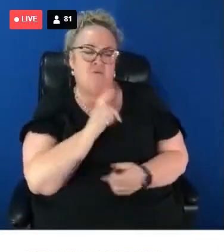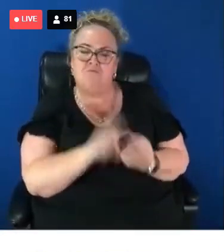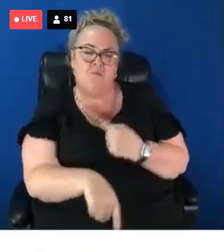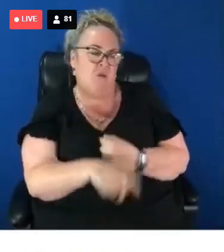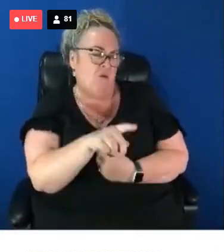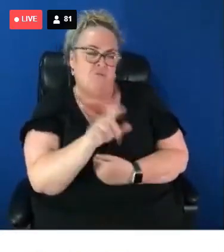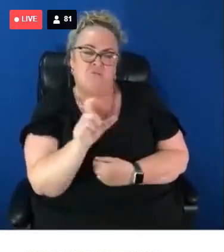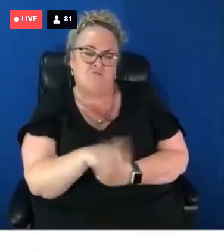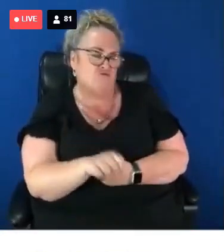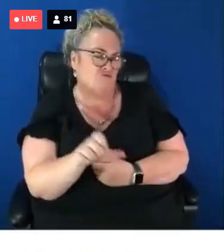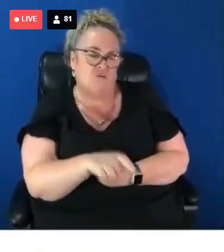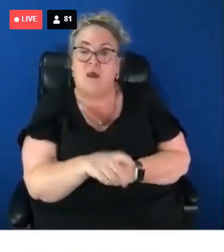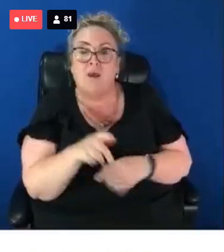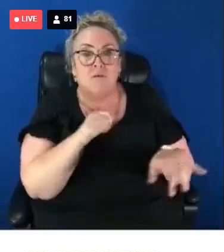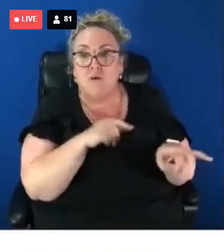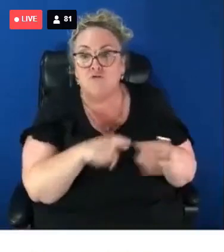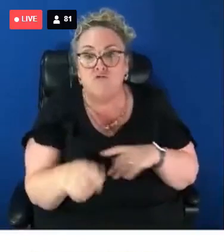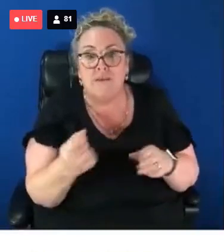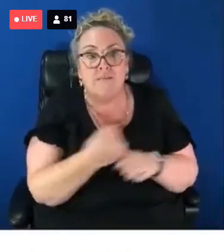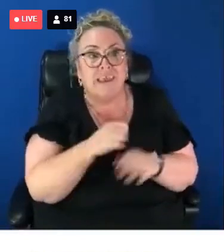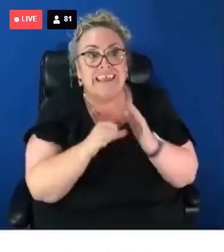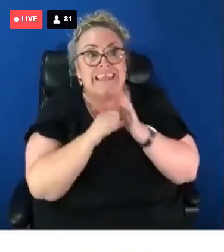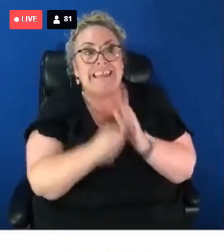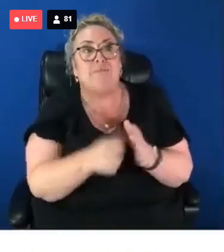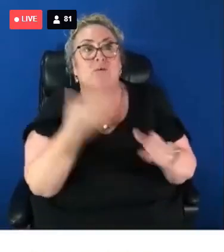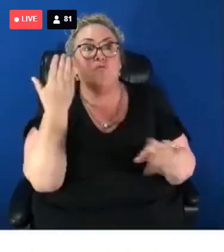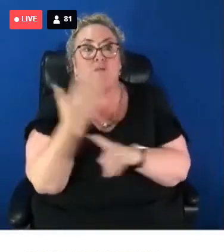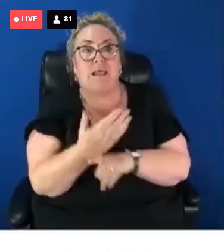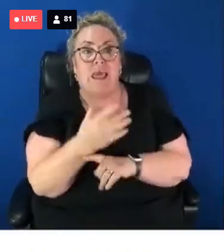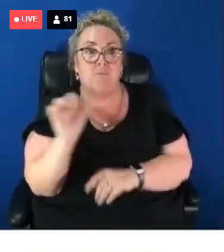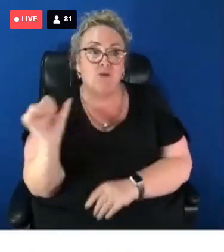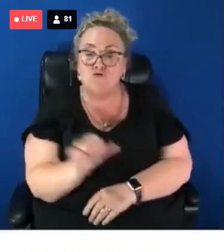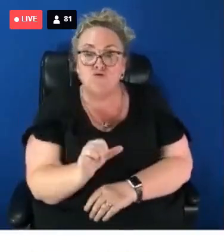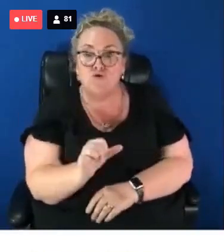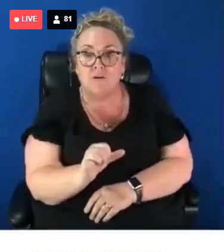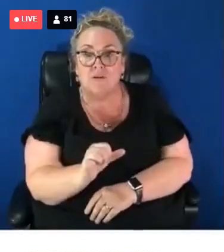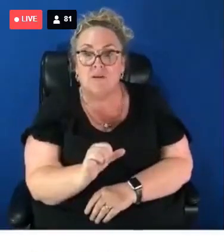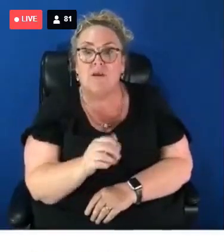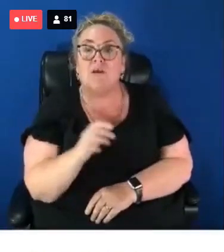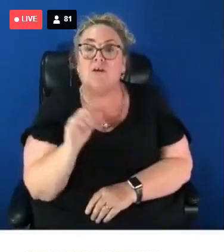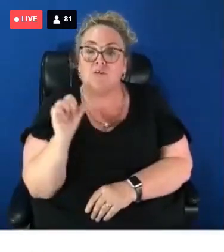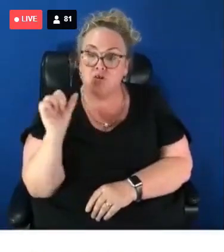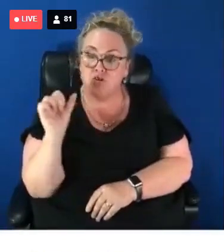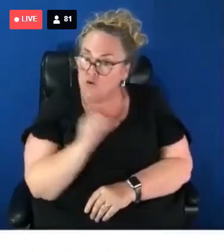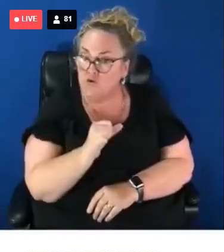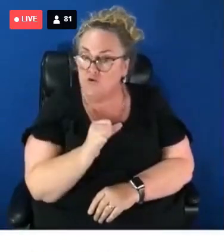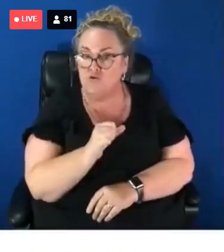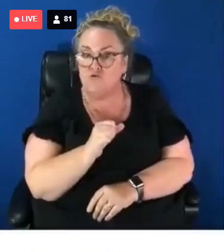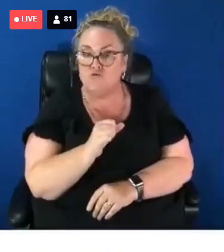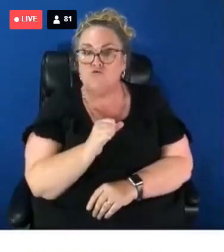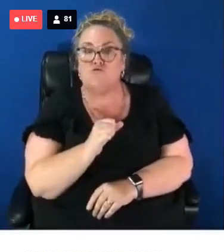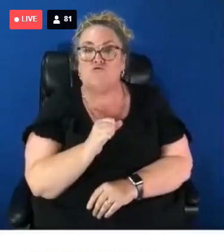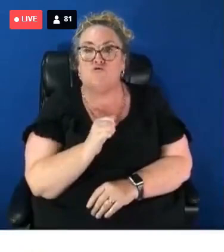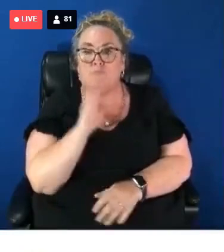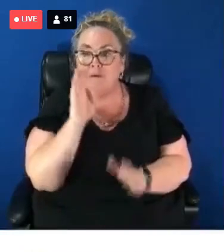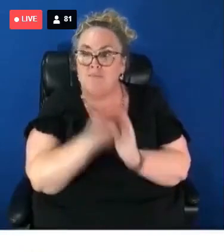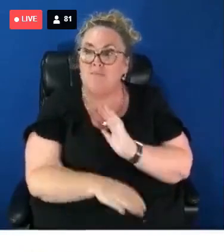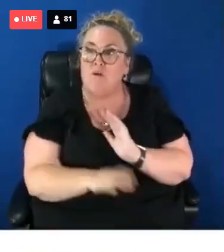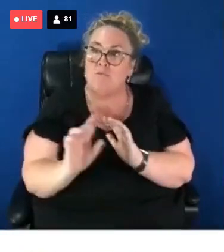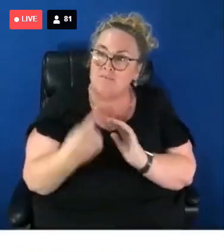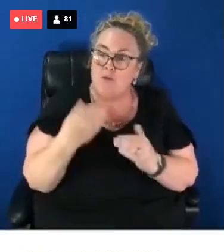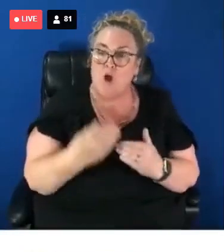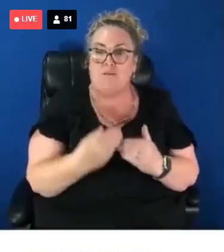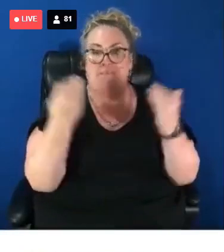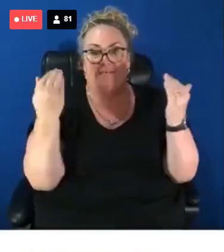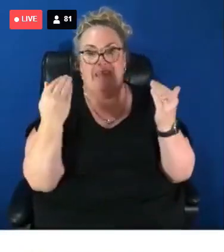is there to try and make it more difficult for people to get help. It should be absolutely, from day one, a system